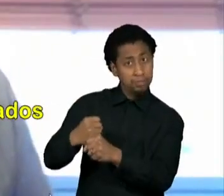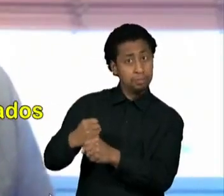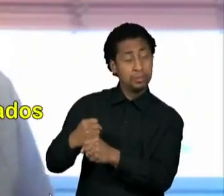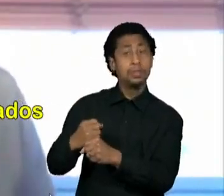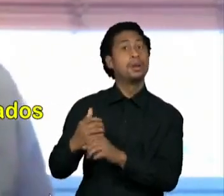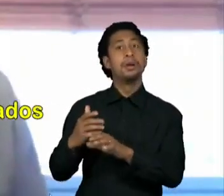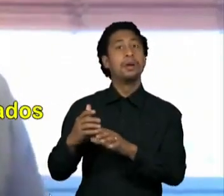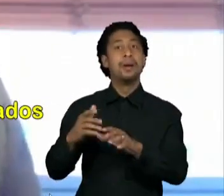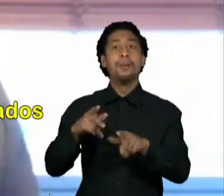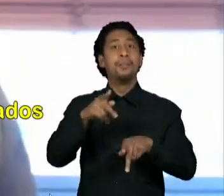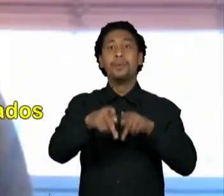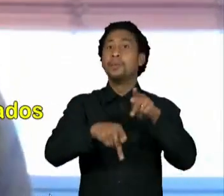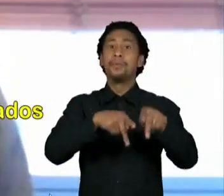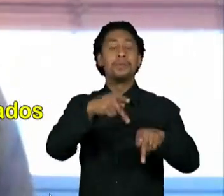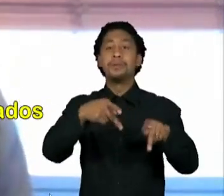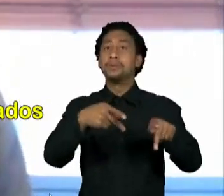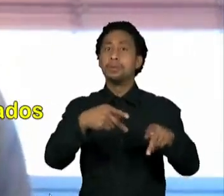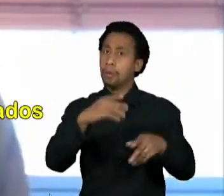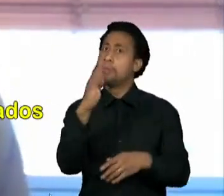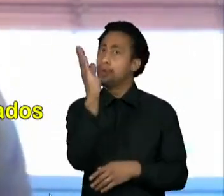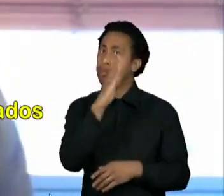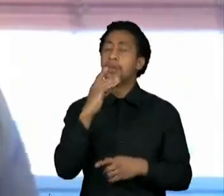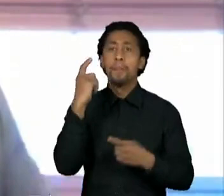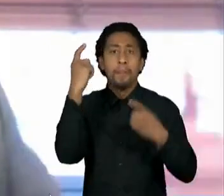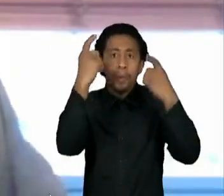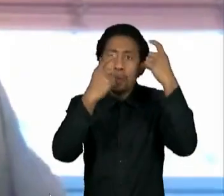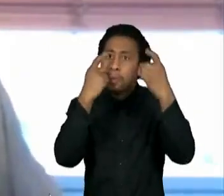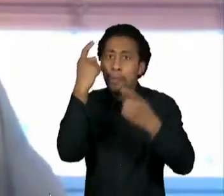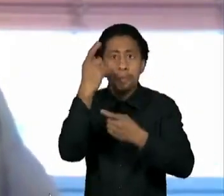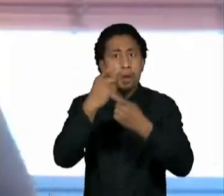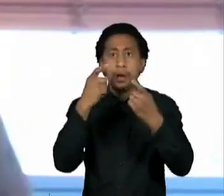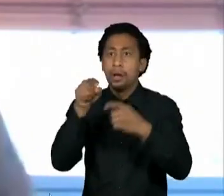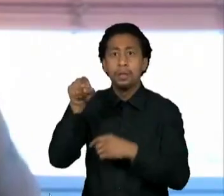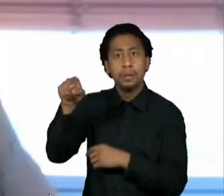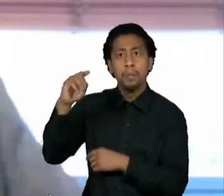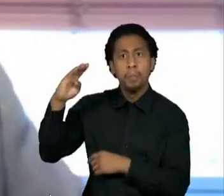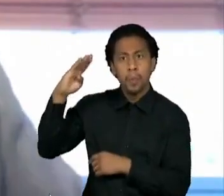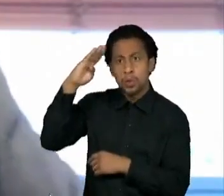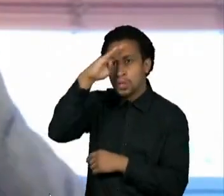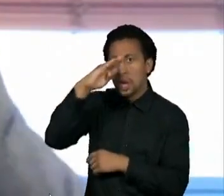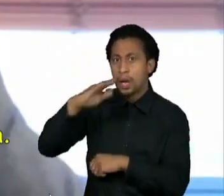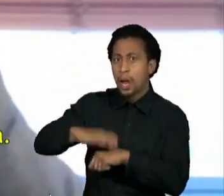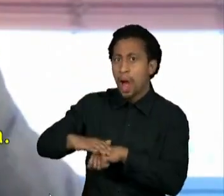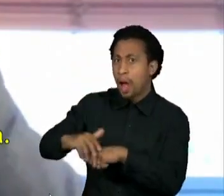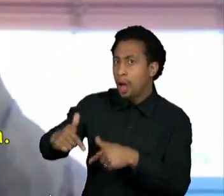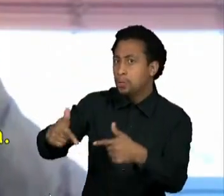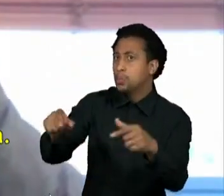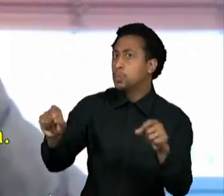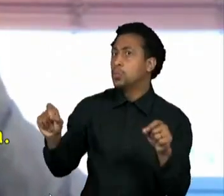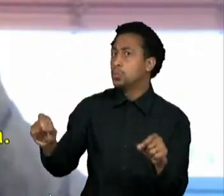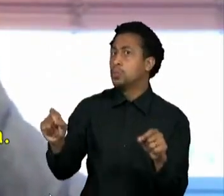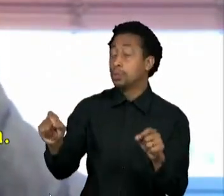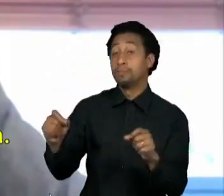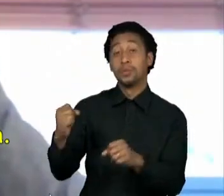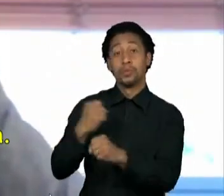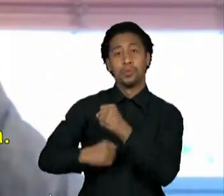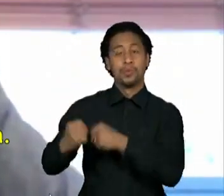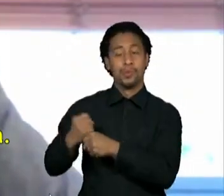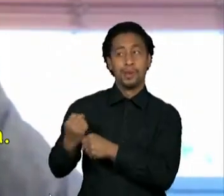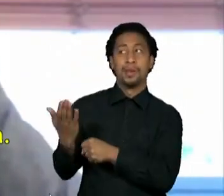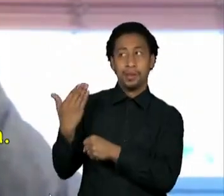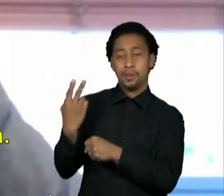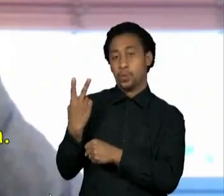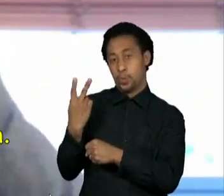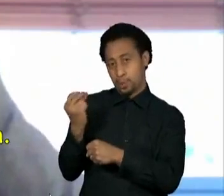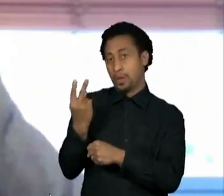Brazilians were very worried about what Bolsonaro might do, last year and this year, and he turned out not to be